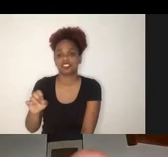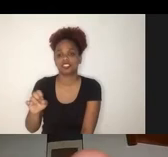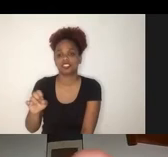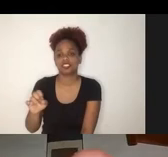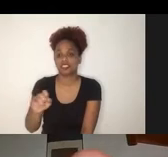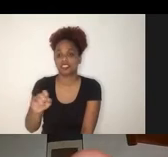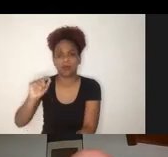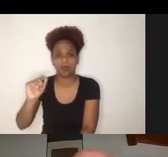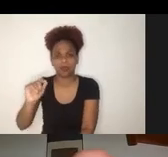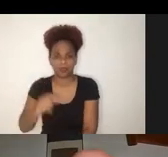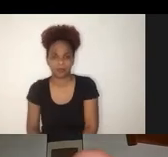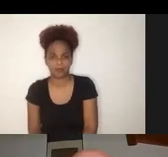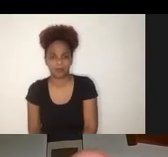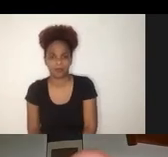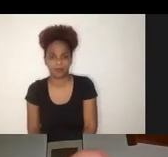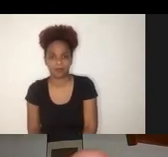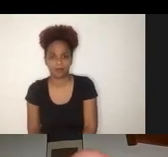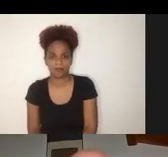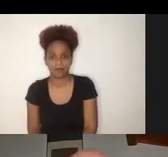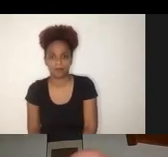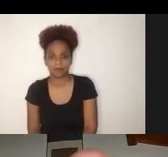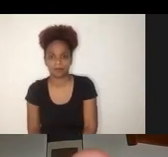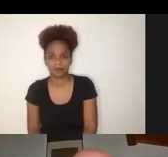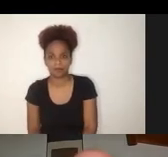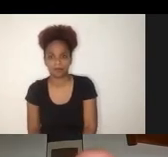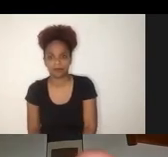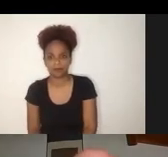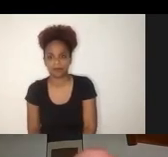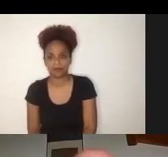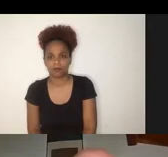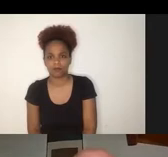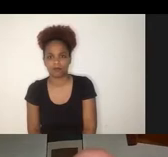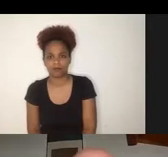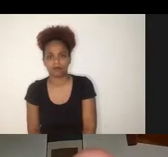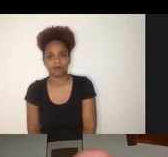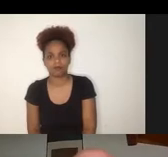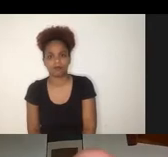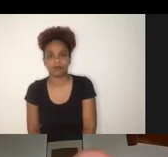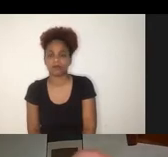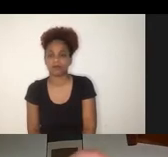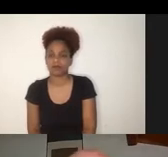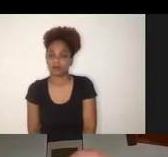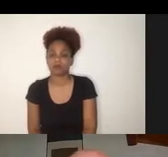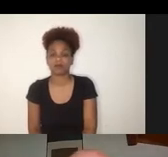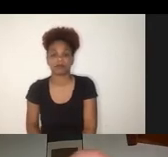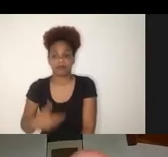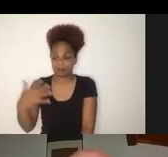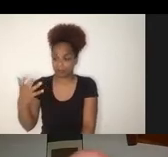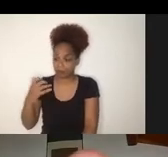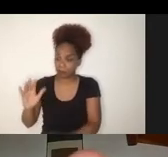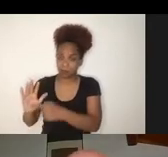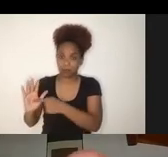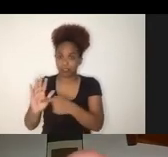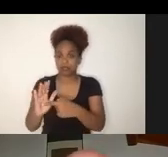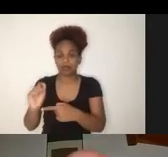skills, but also the sufficient pedagogical software, learning systems, learning support